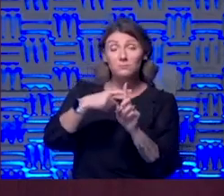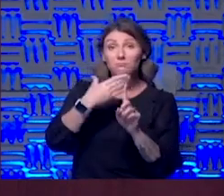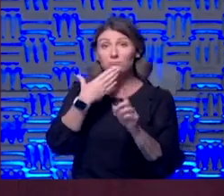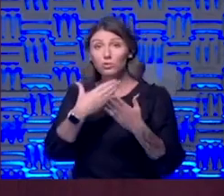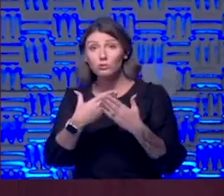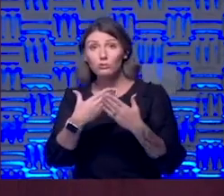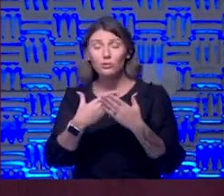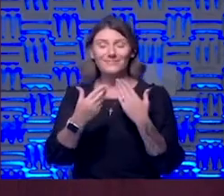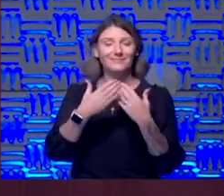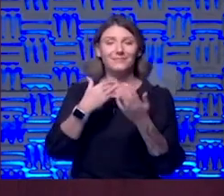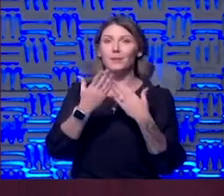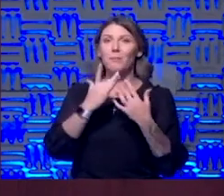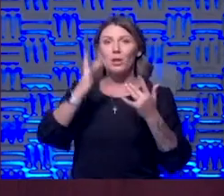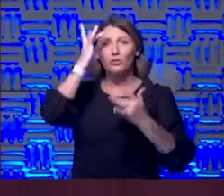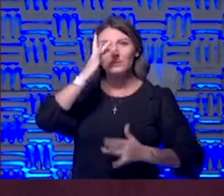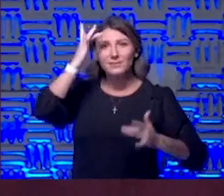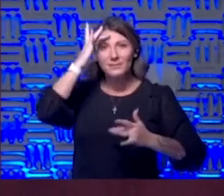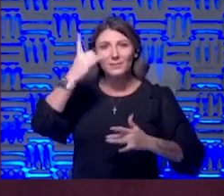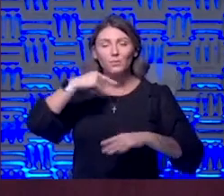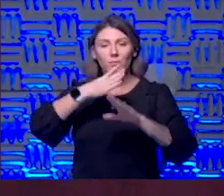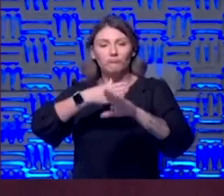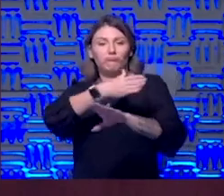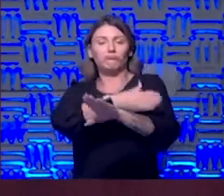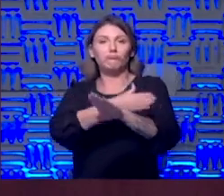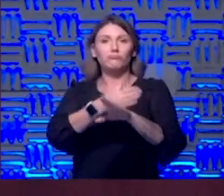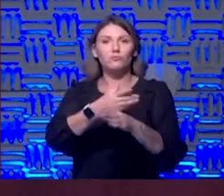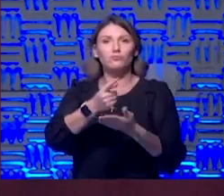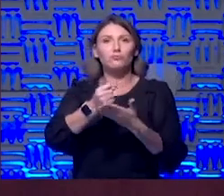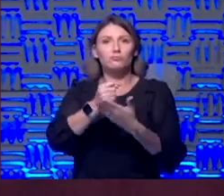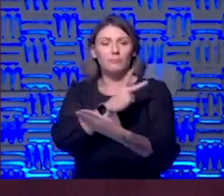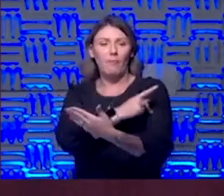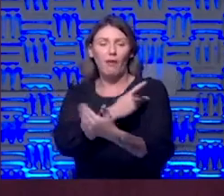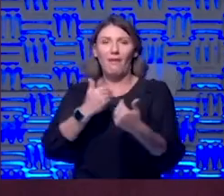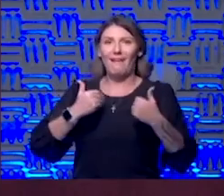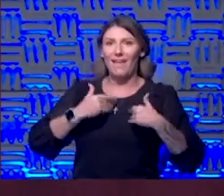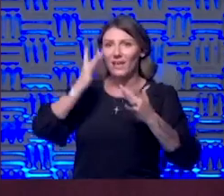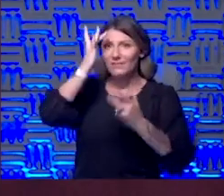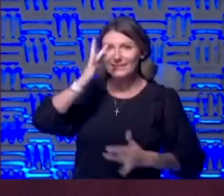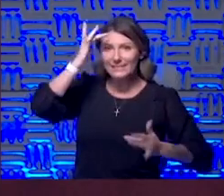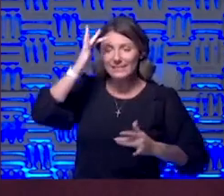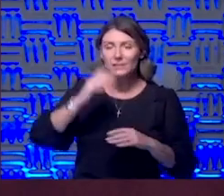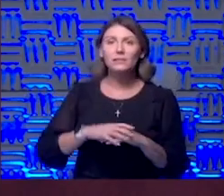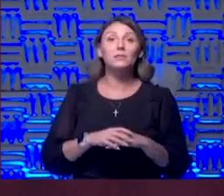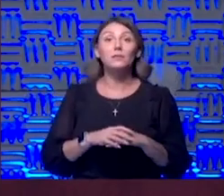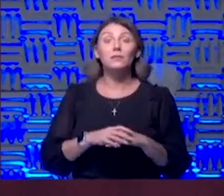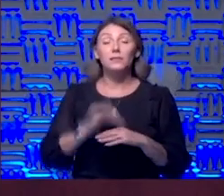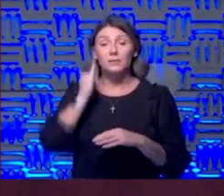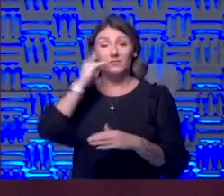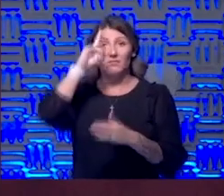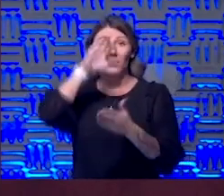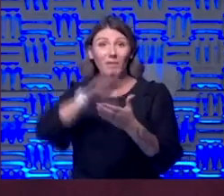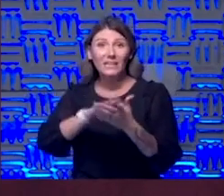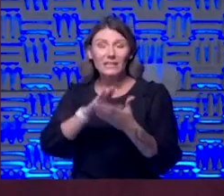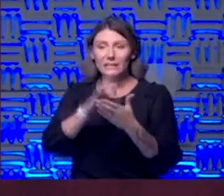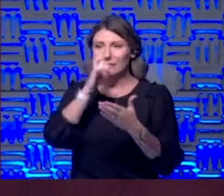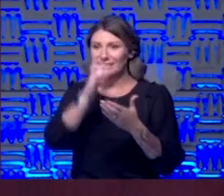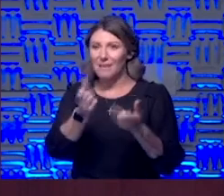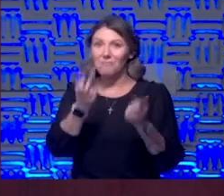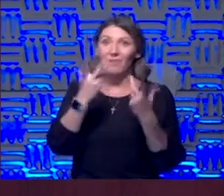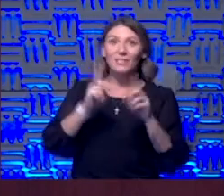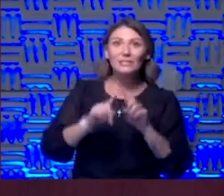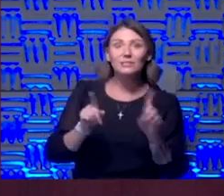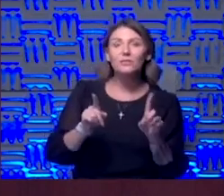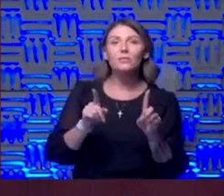we're getting better at treating patients with these diseases even if we believe we don't do that much differently